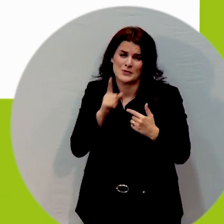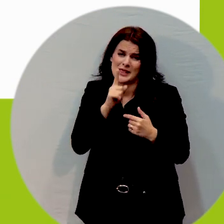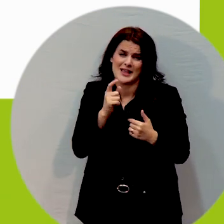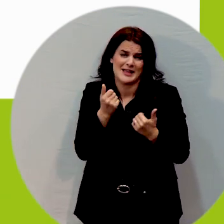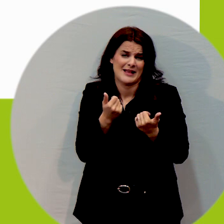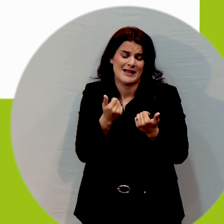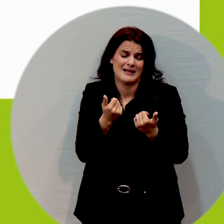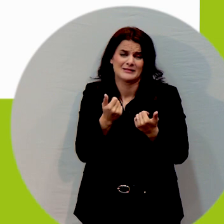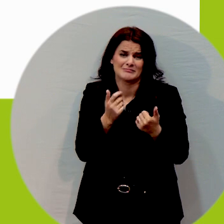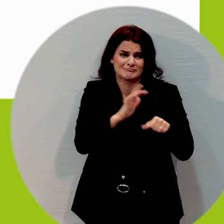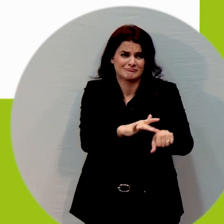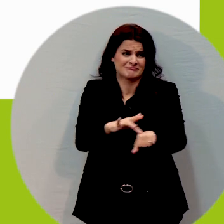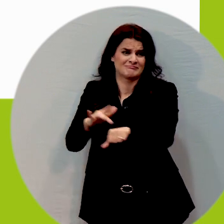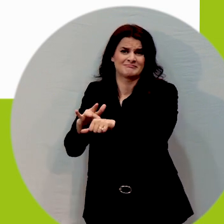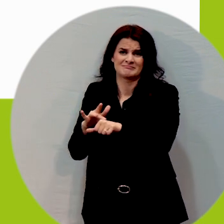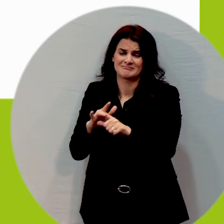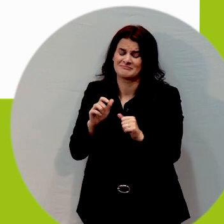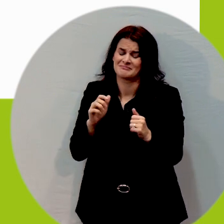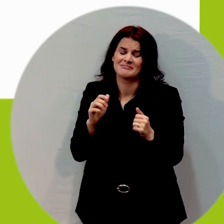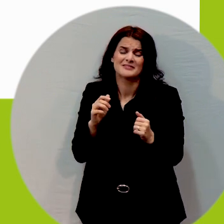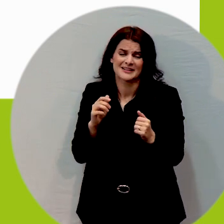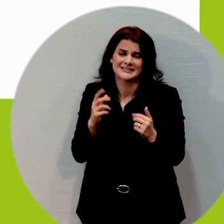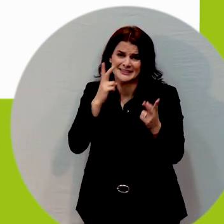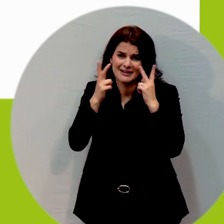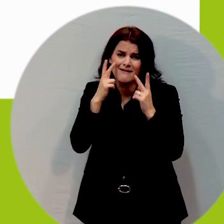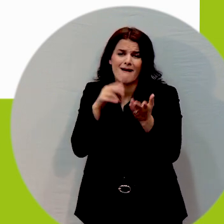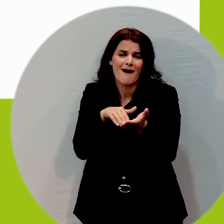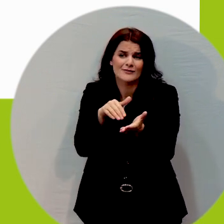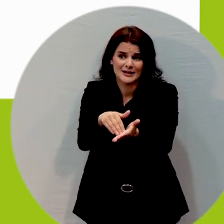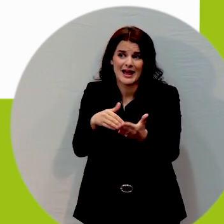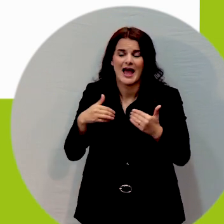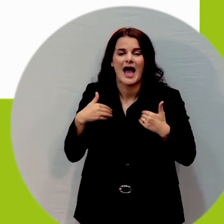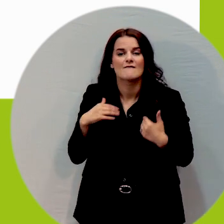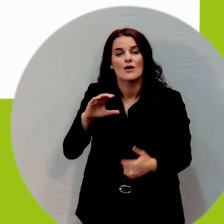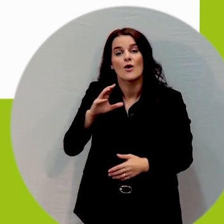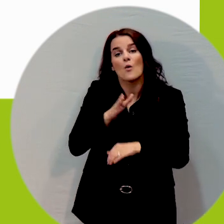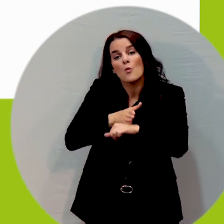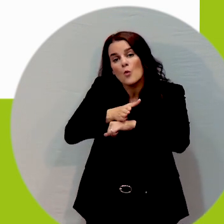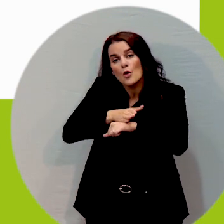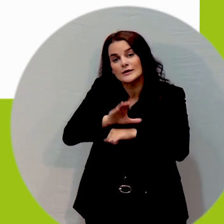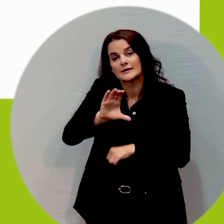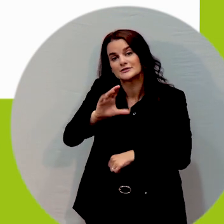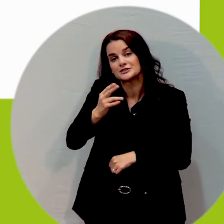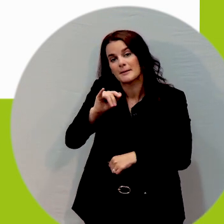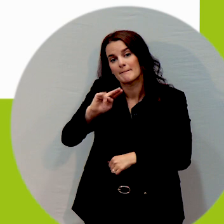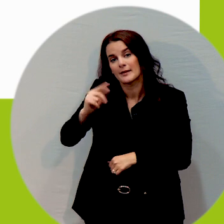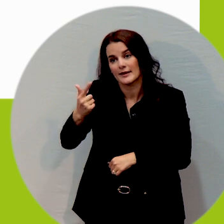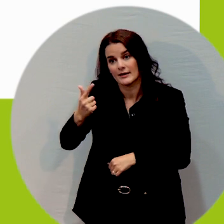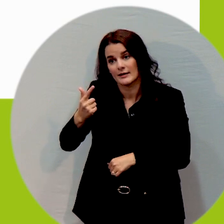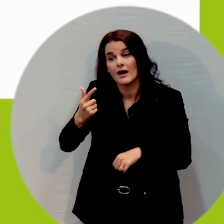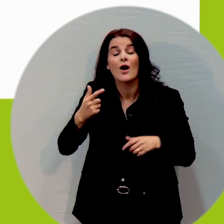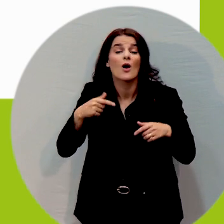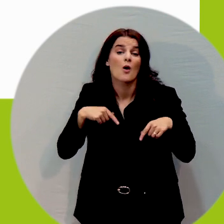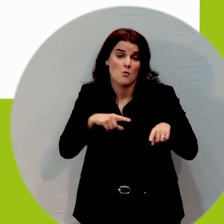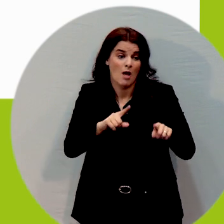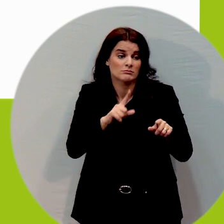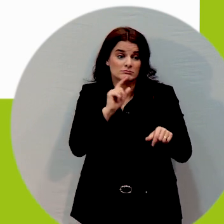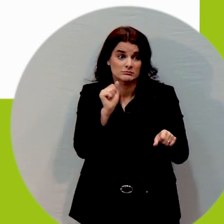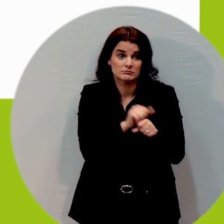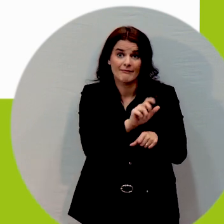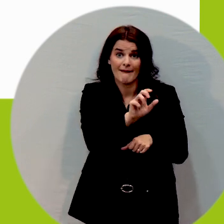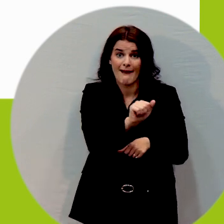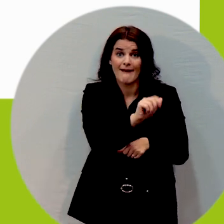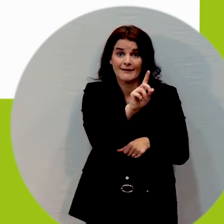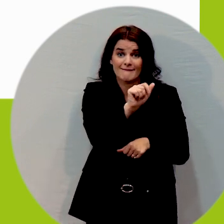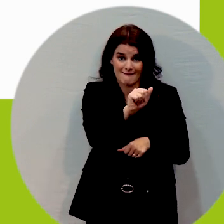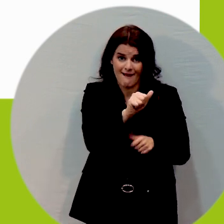we have our wood chipping now while this is ADA compliant as long